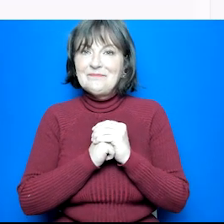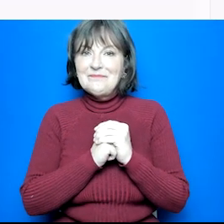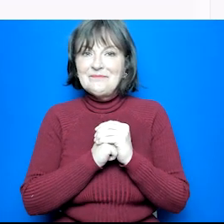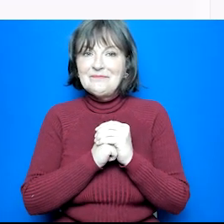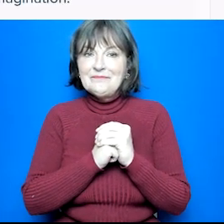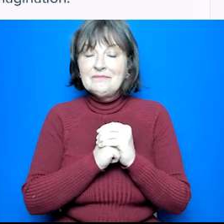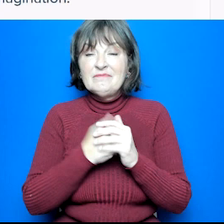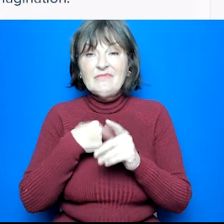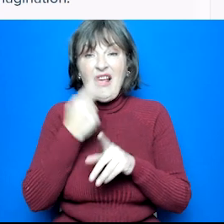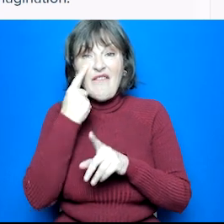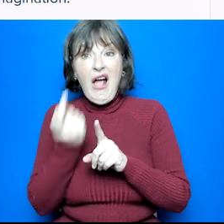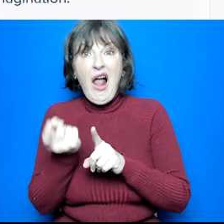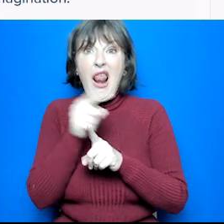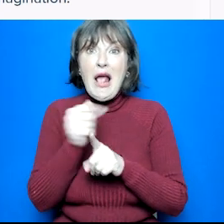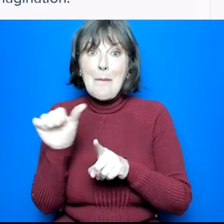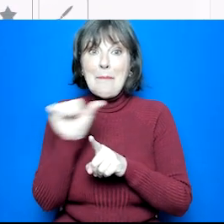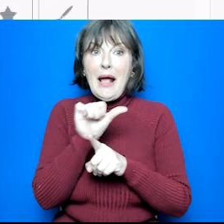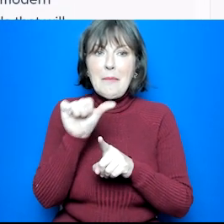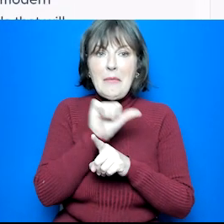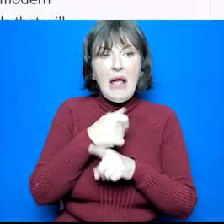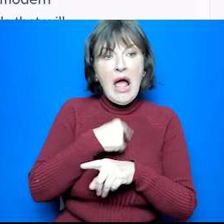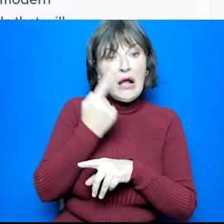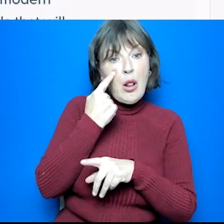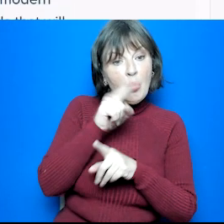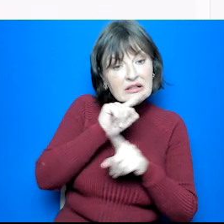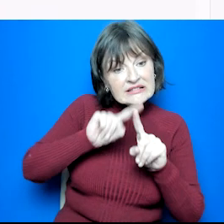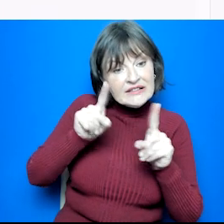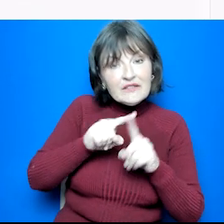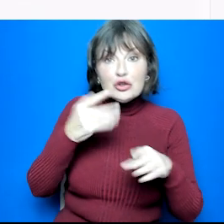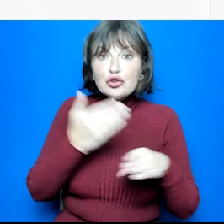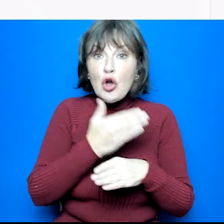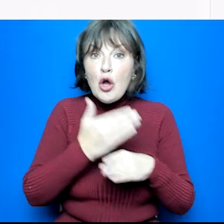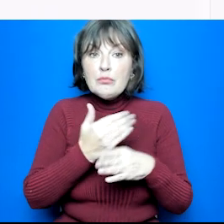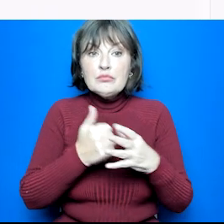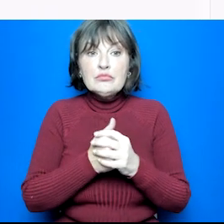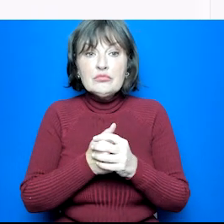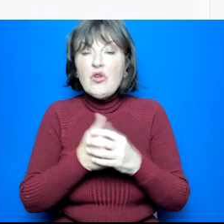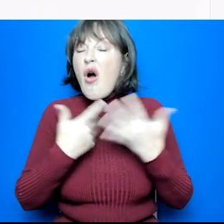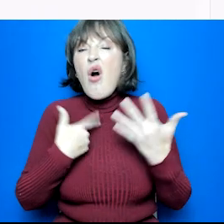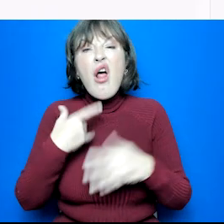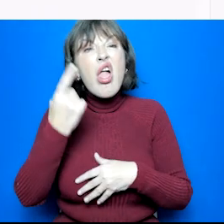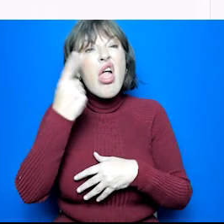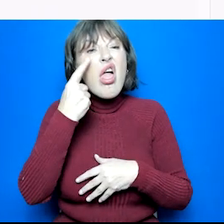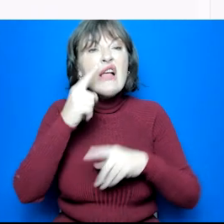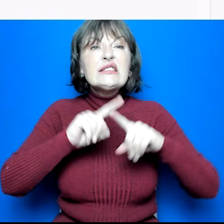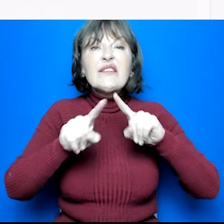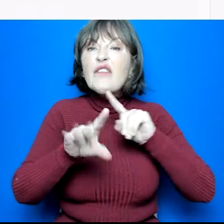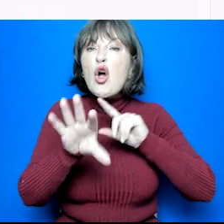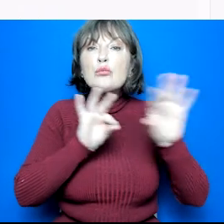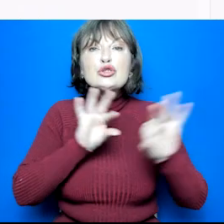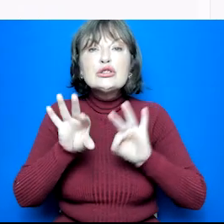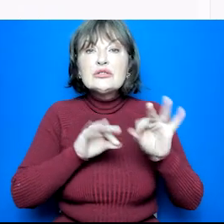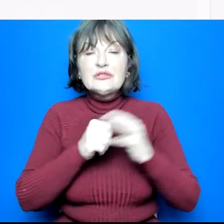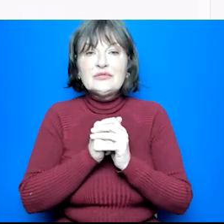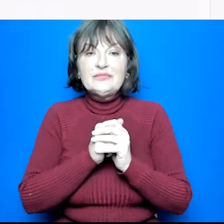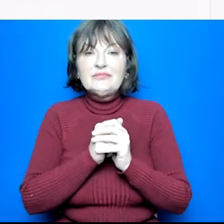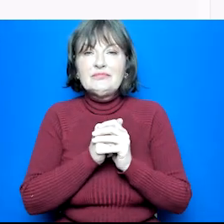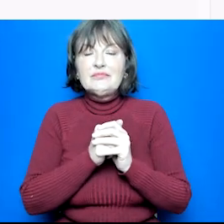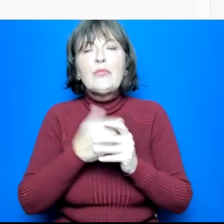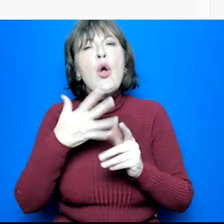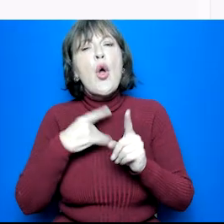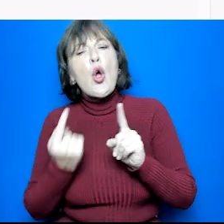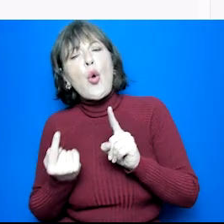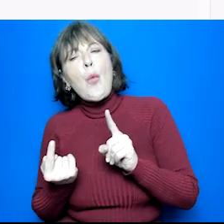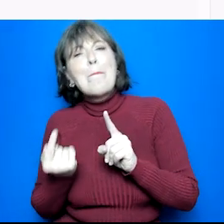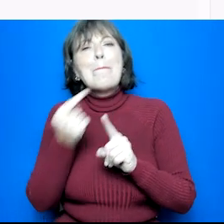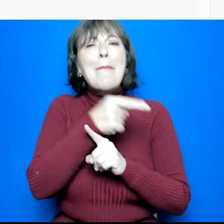If I then click back, I can view some of the other job profiles, or I can try out different option combinations. Let's go back